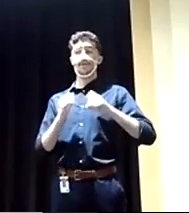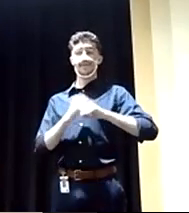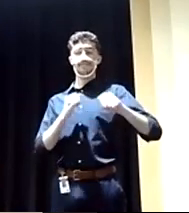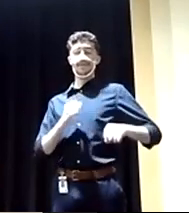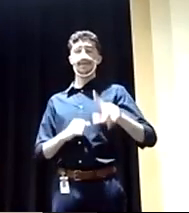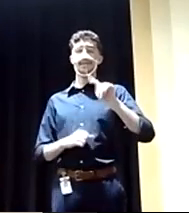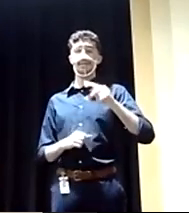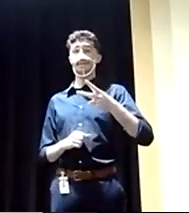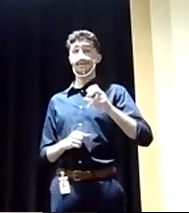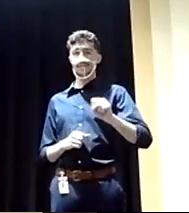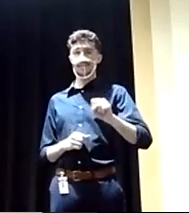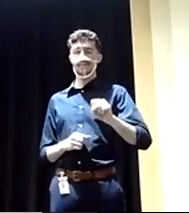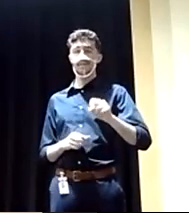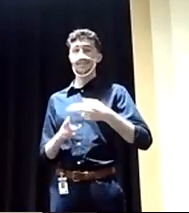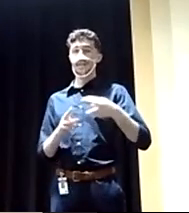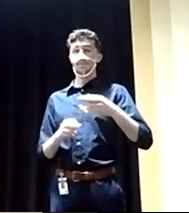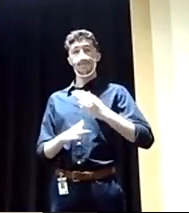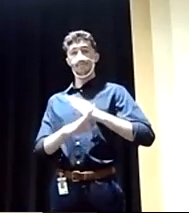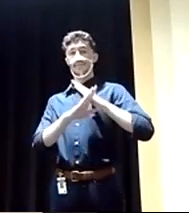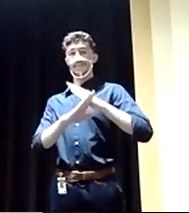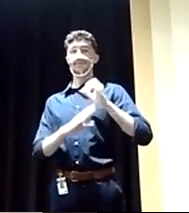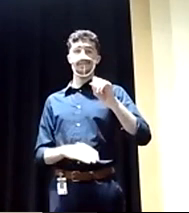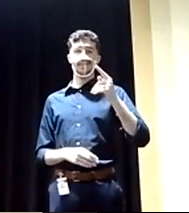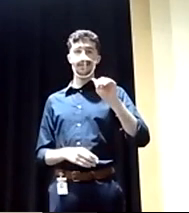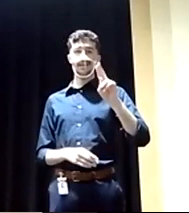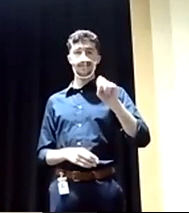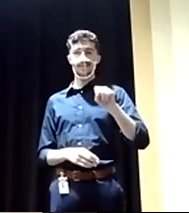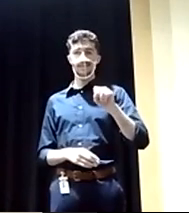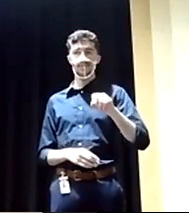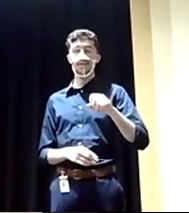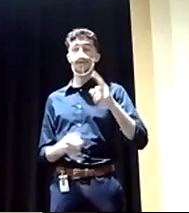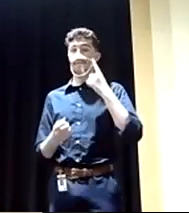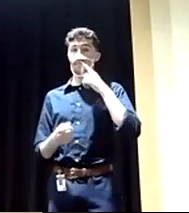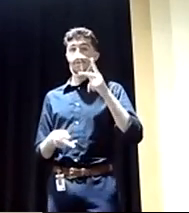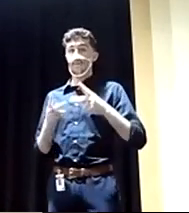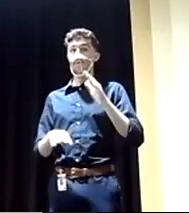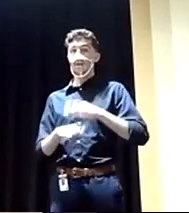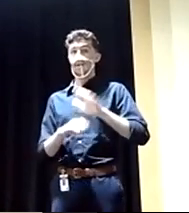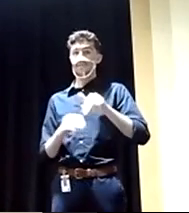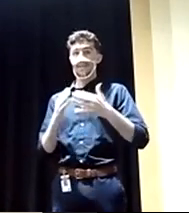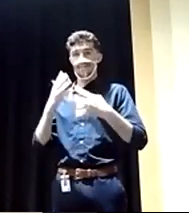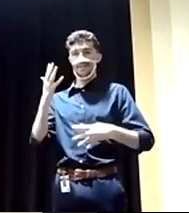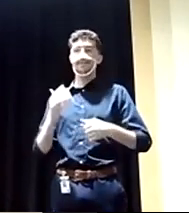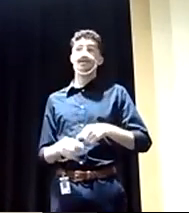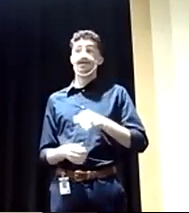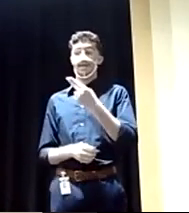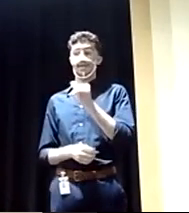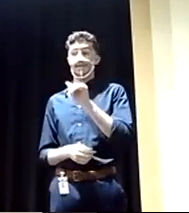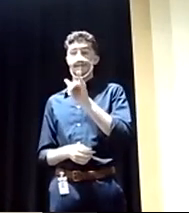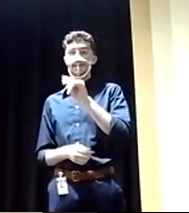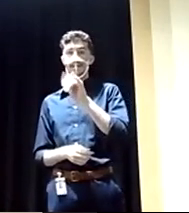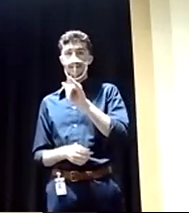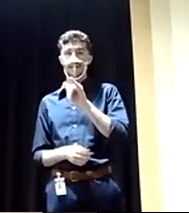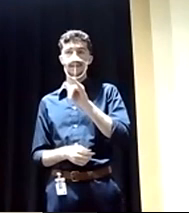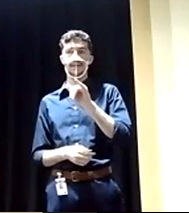status, TPS, TPS, to people from the countries on the TPS list, such as Haiti, Nicaragua, and